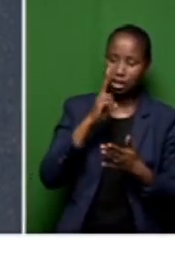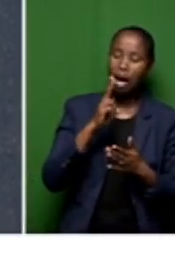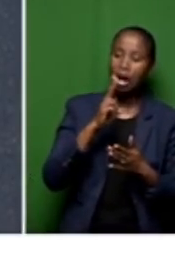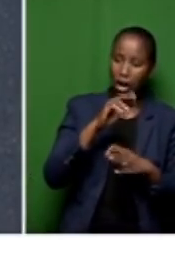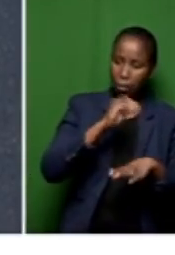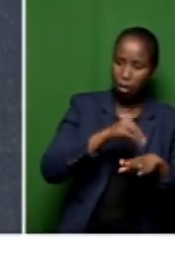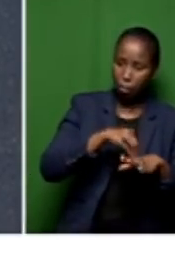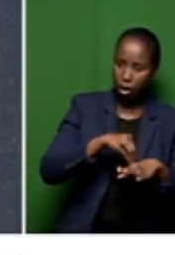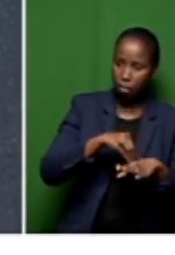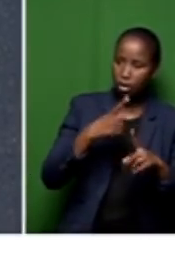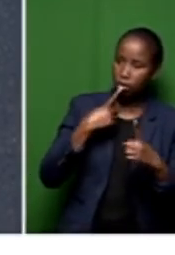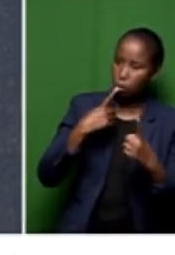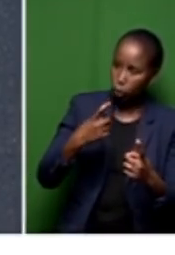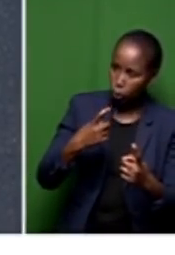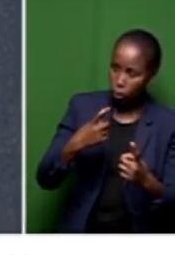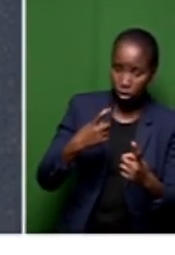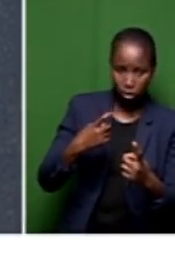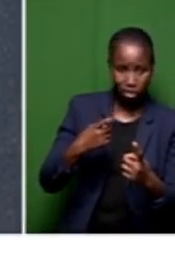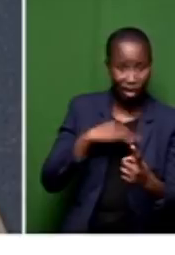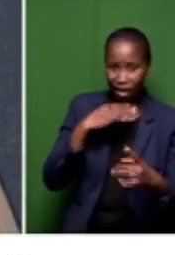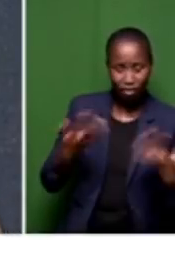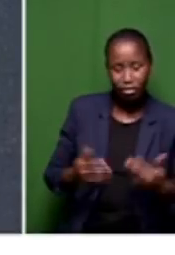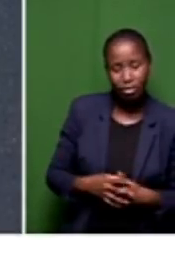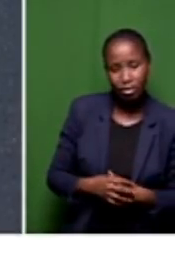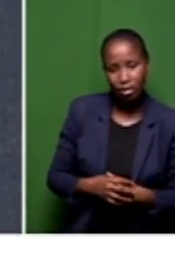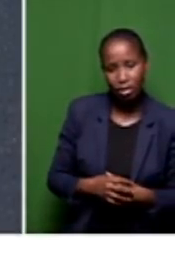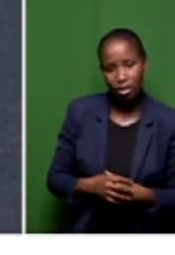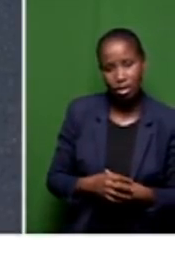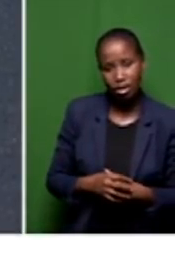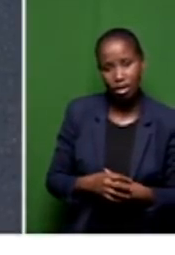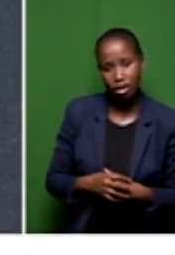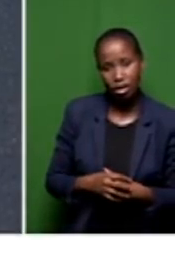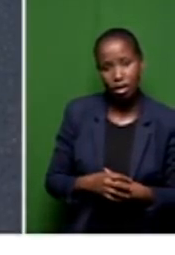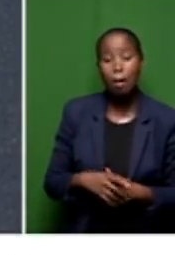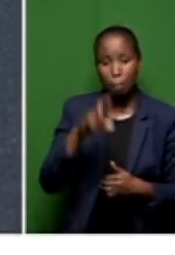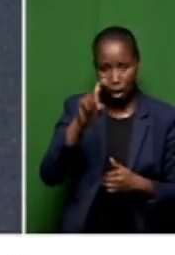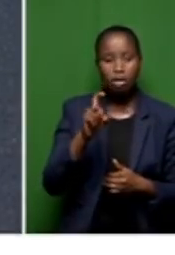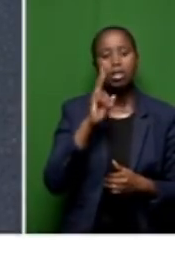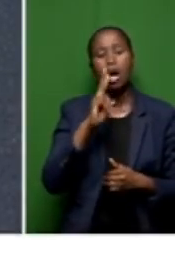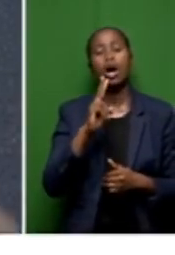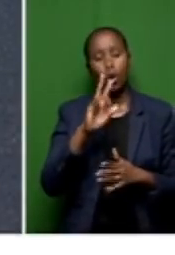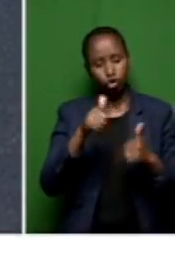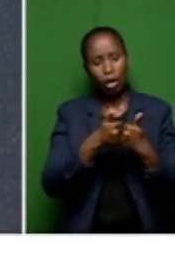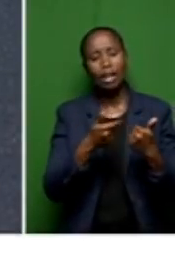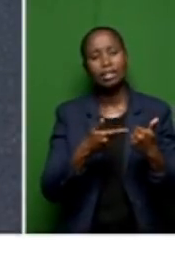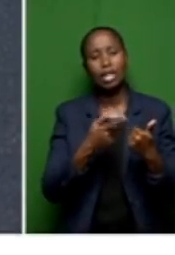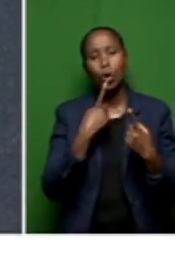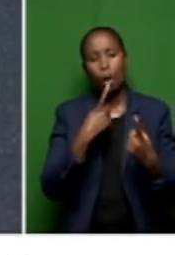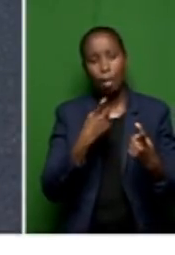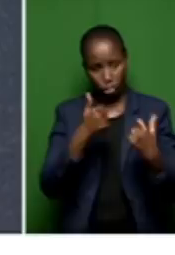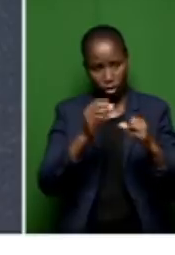it's not enough. What is correct is that you must be able to raise an issue and it gets addressed.